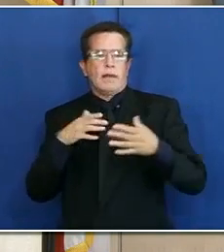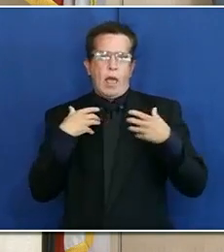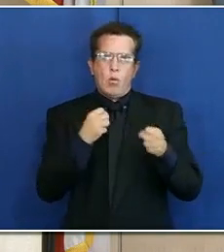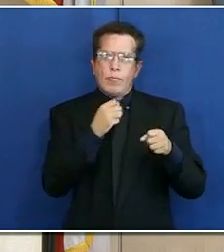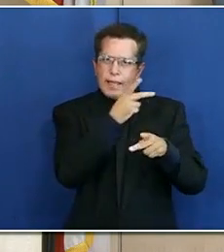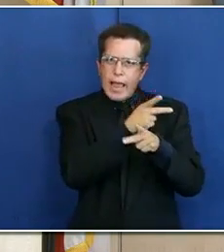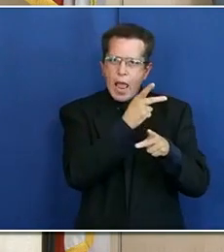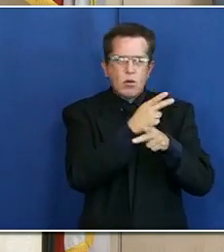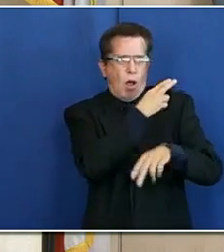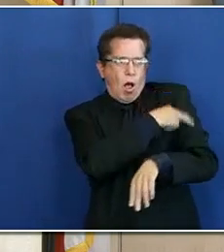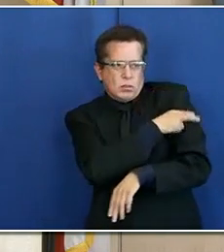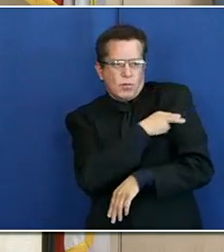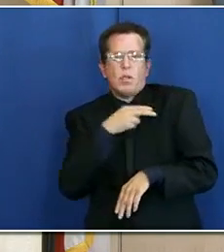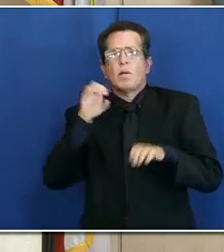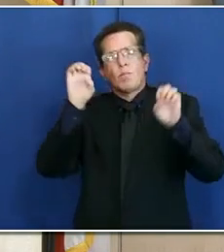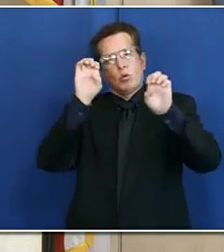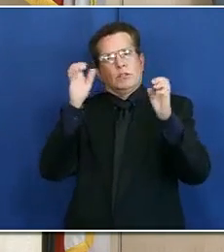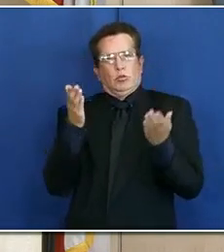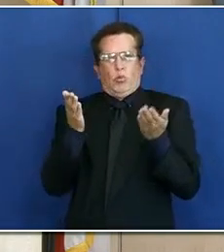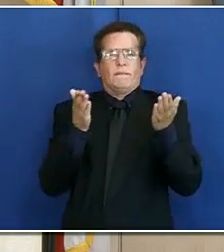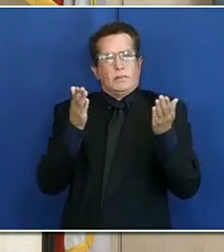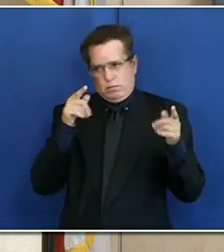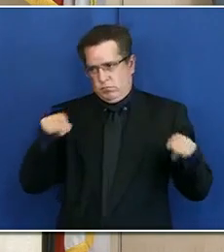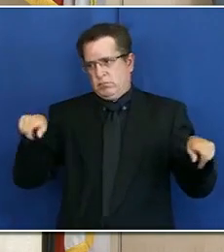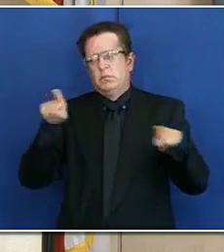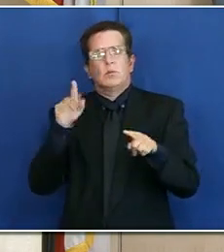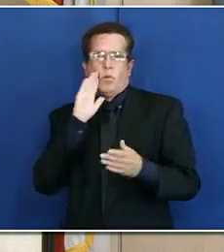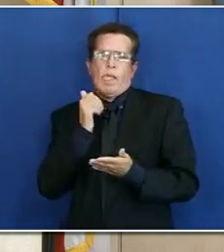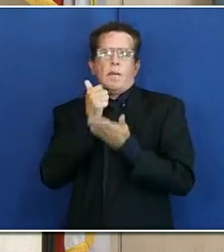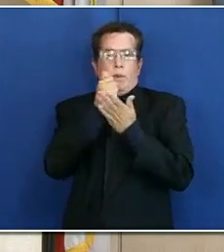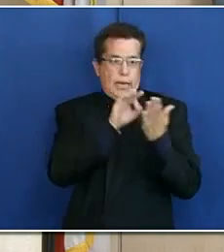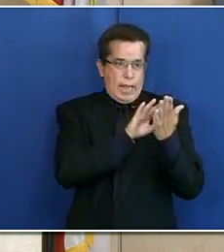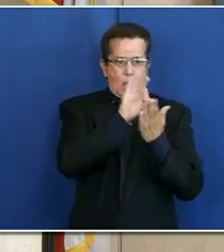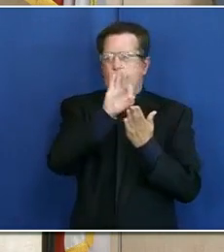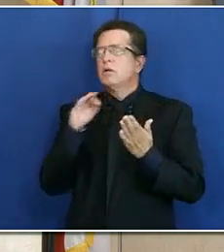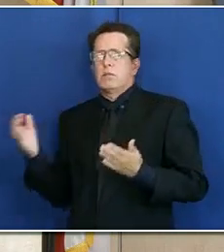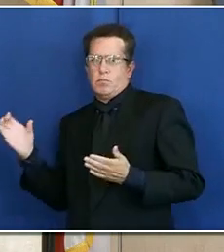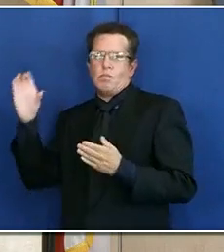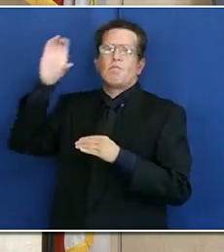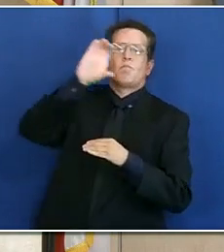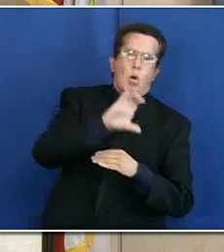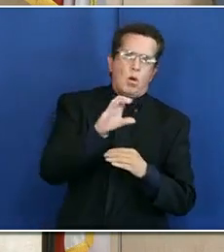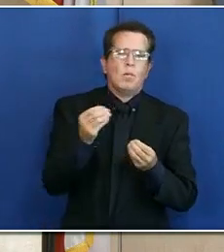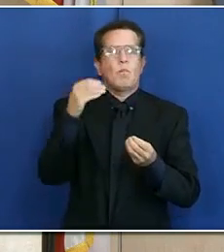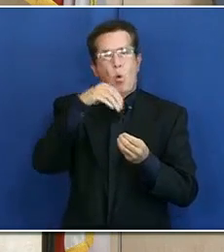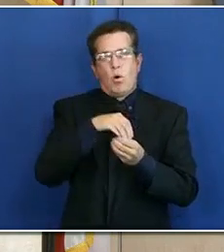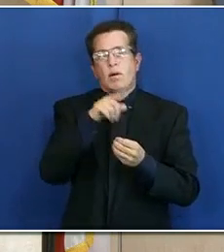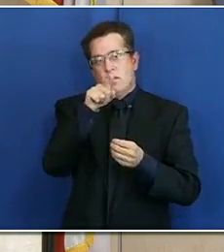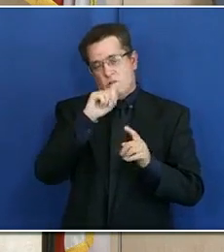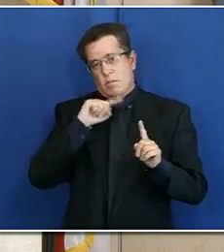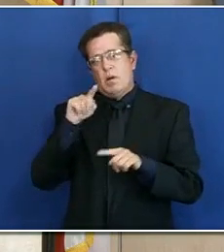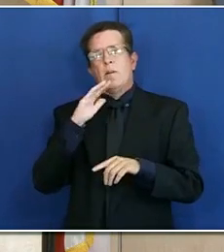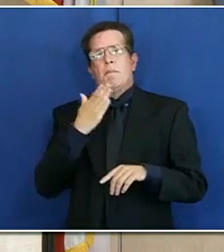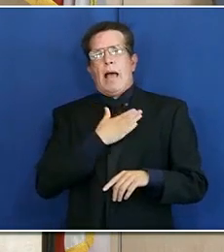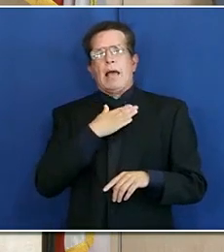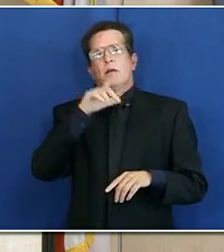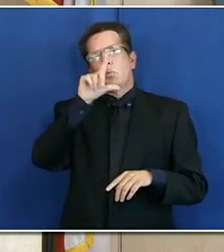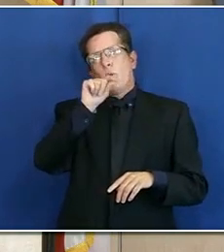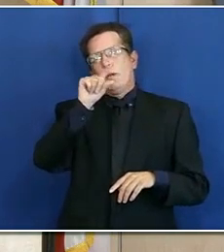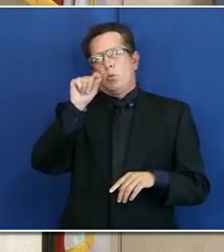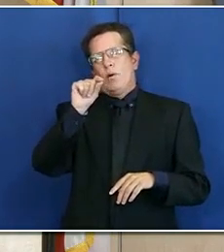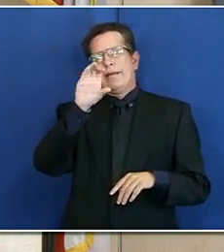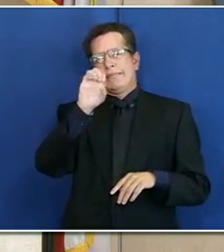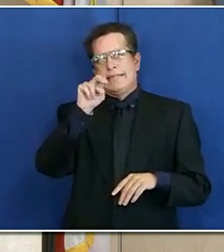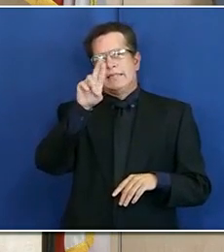and many, many more. To be counted today, visit my2020census.gov